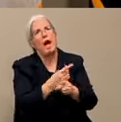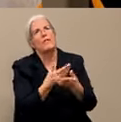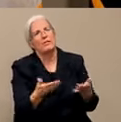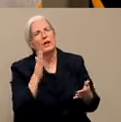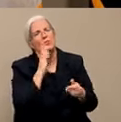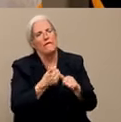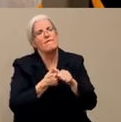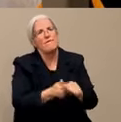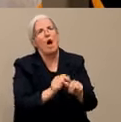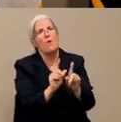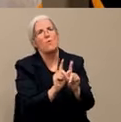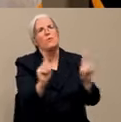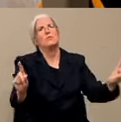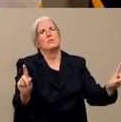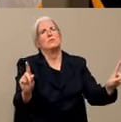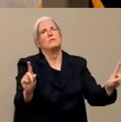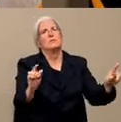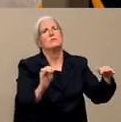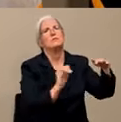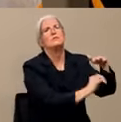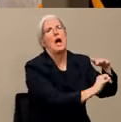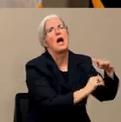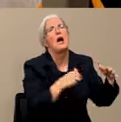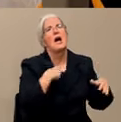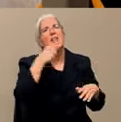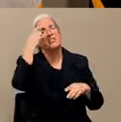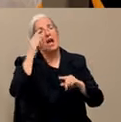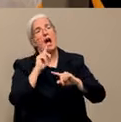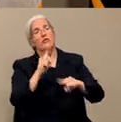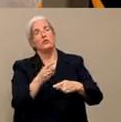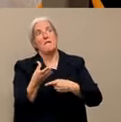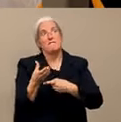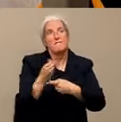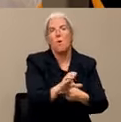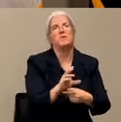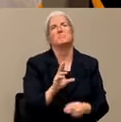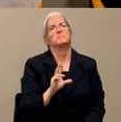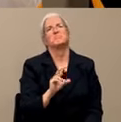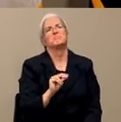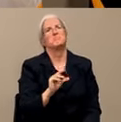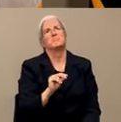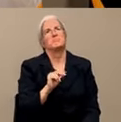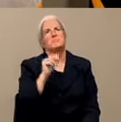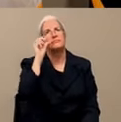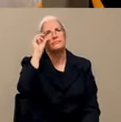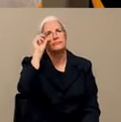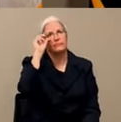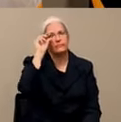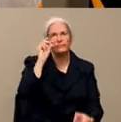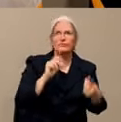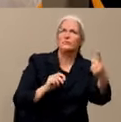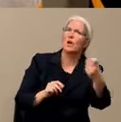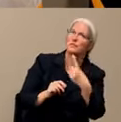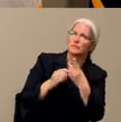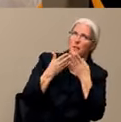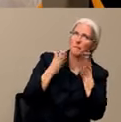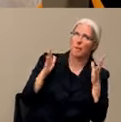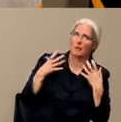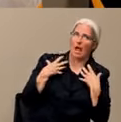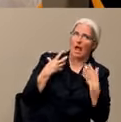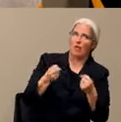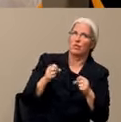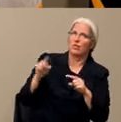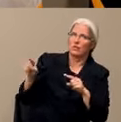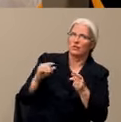And so I would say the answer is no. So as a public health officer, what are your authorities for ordering something like that? Is that something, if needed, that you could